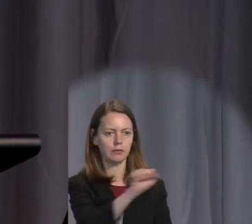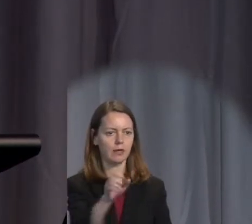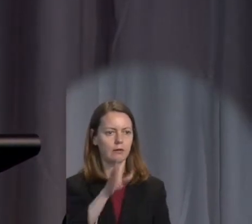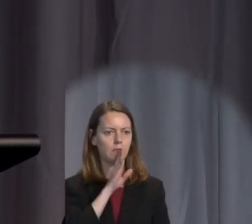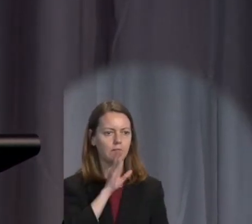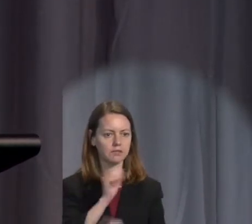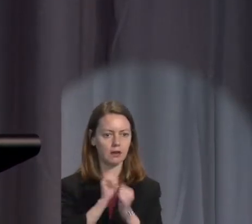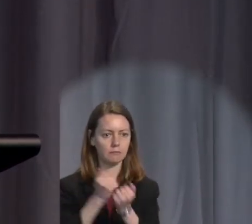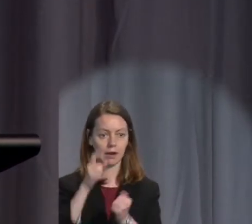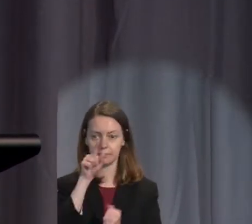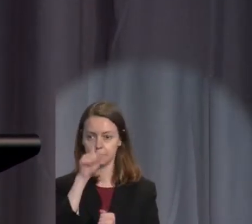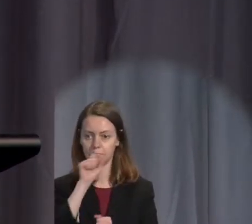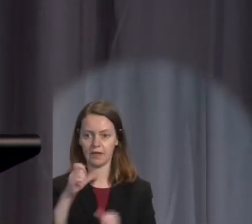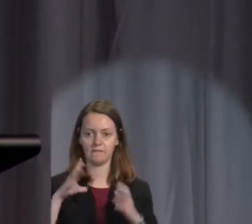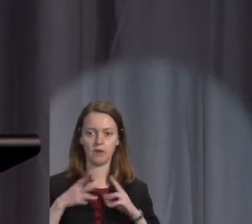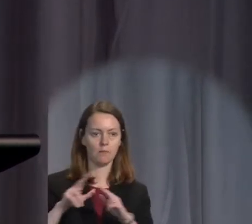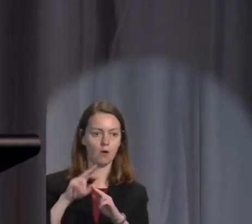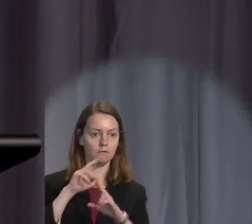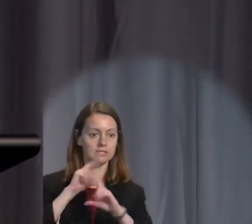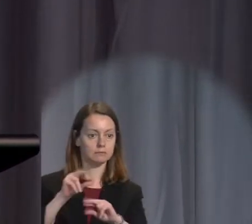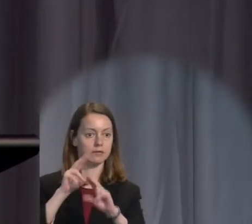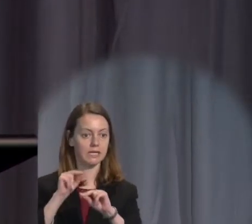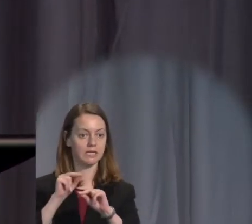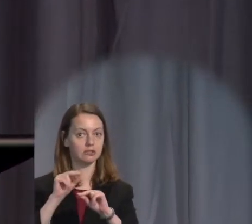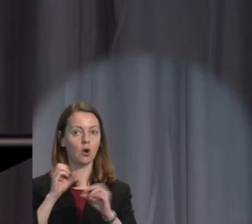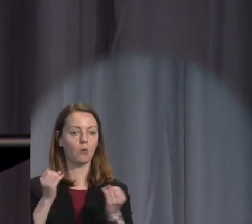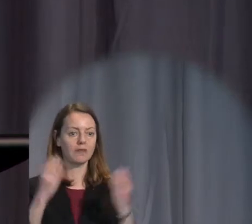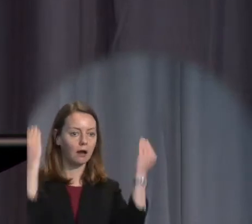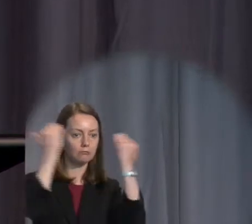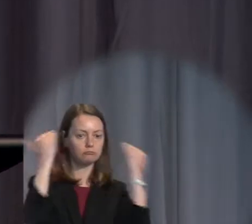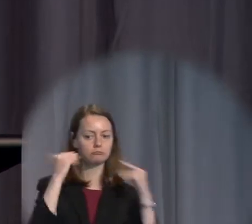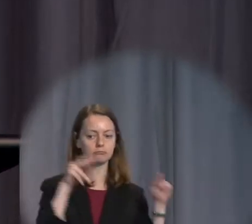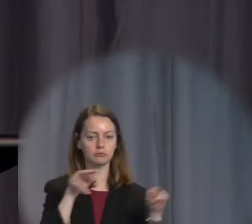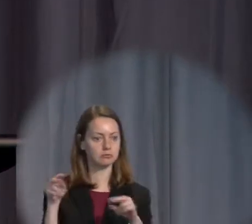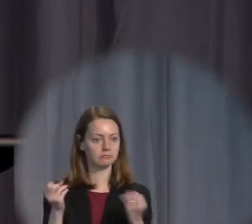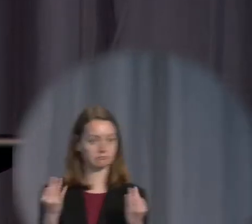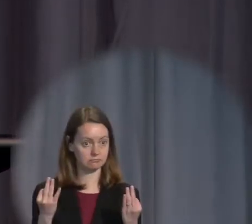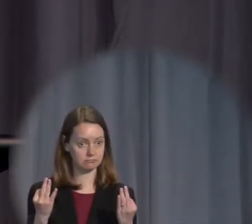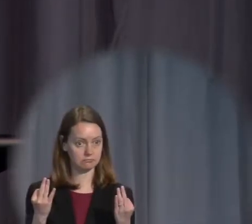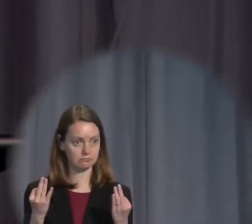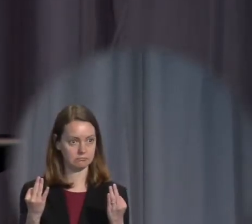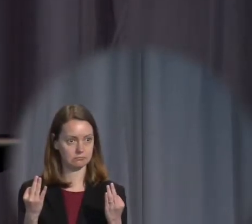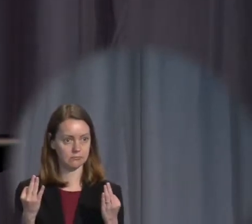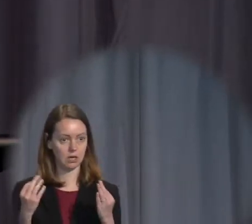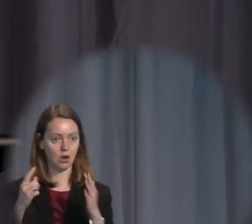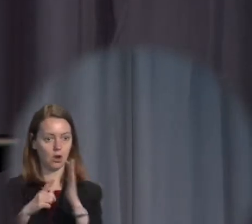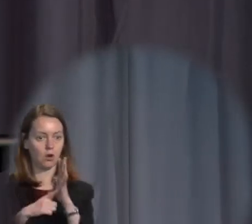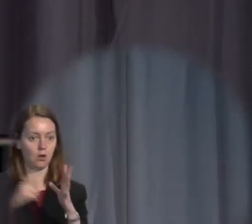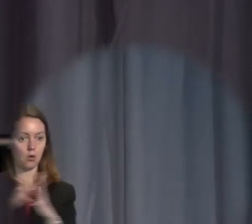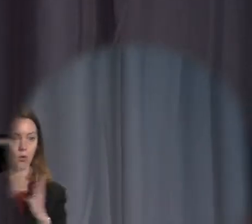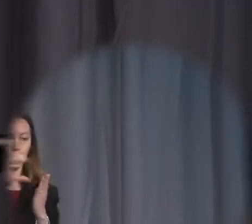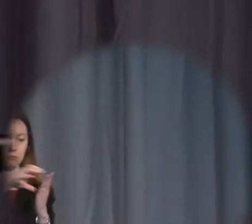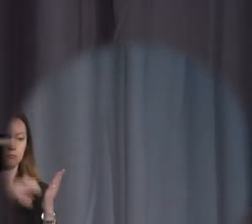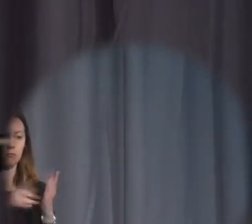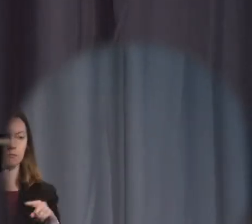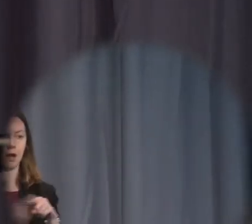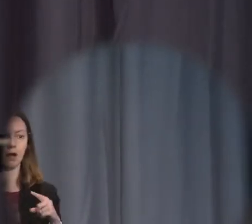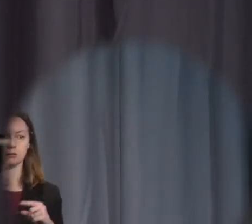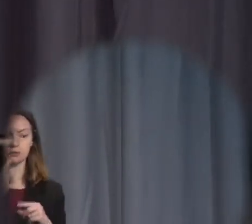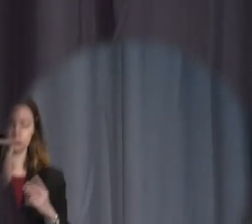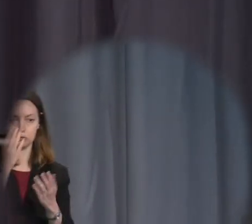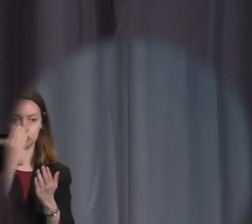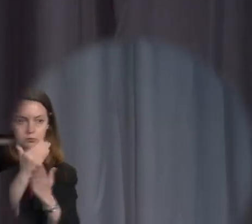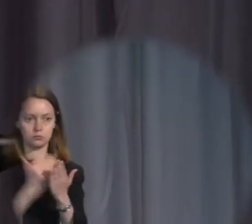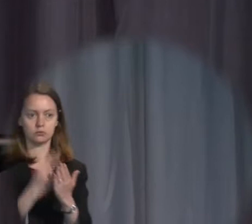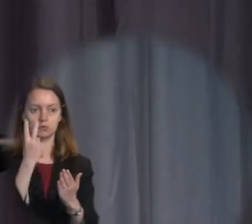freedom of speech without appropriate judicial or external oversight. Two tranches of that legislation have now been passed and they do